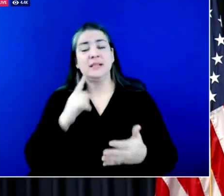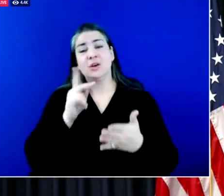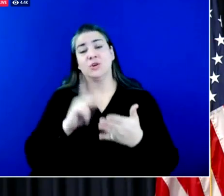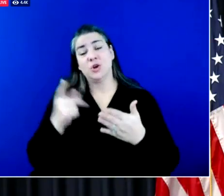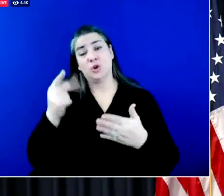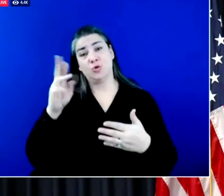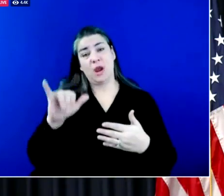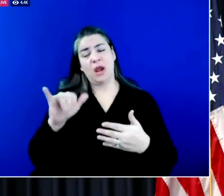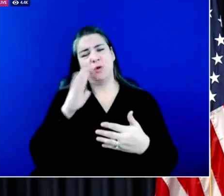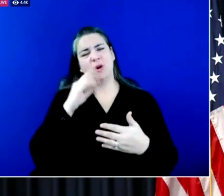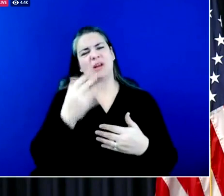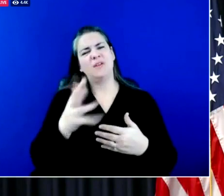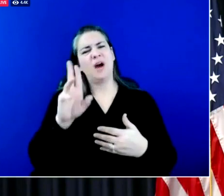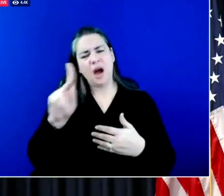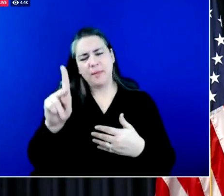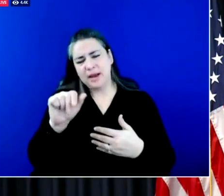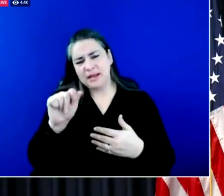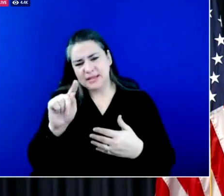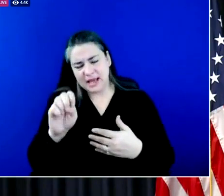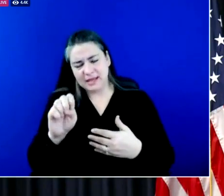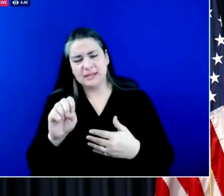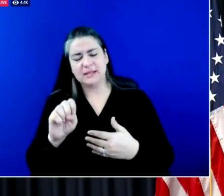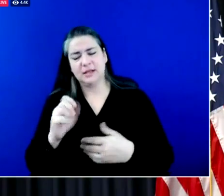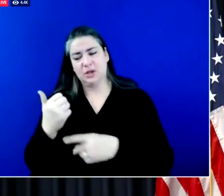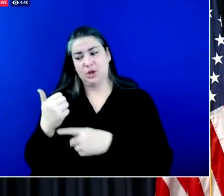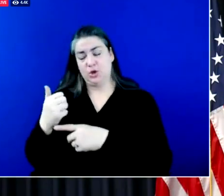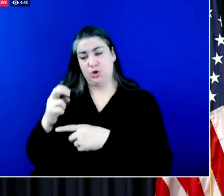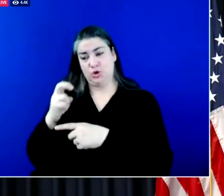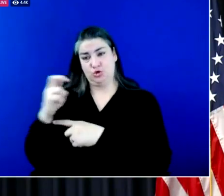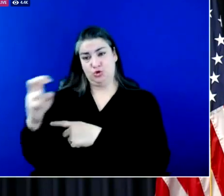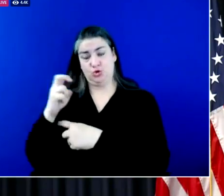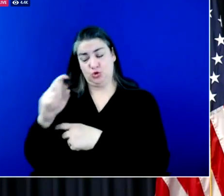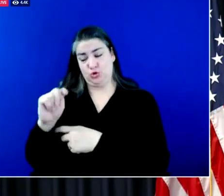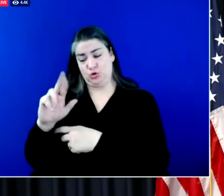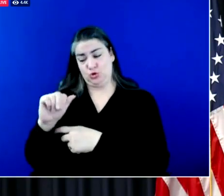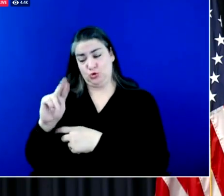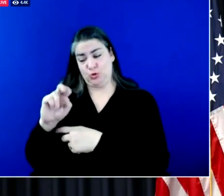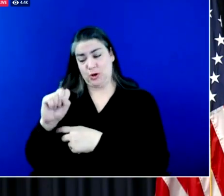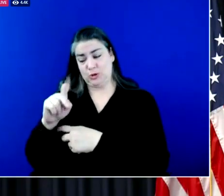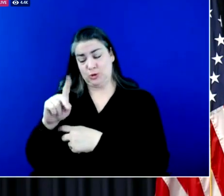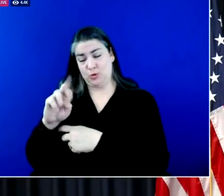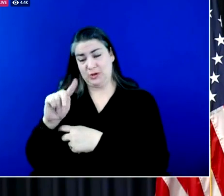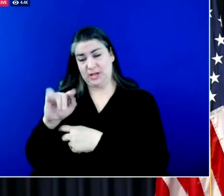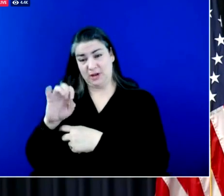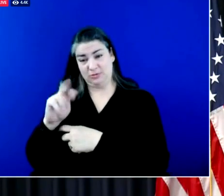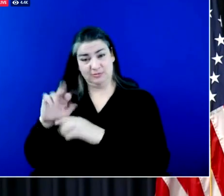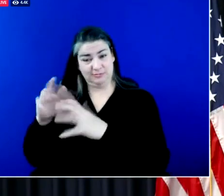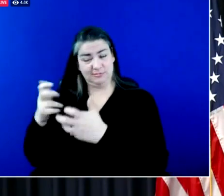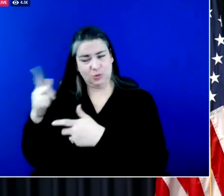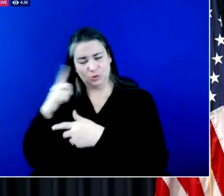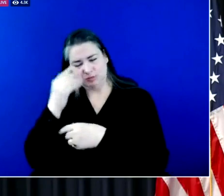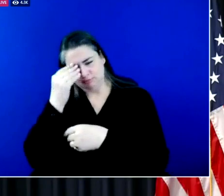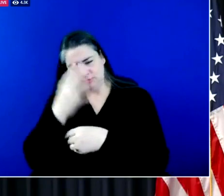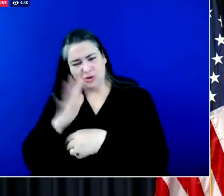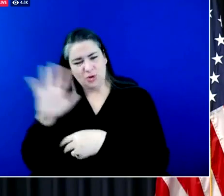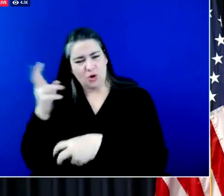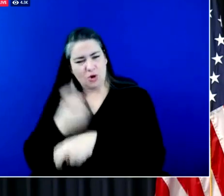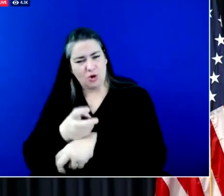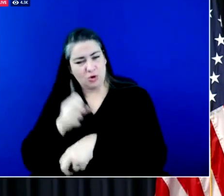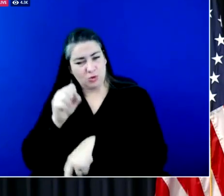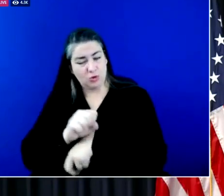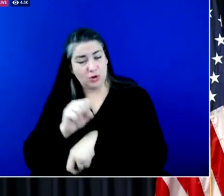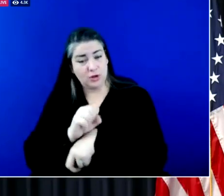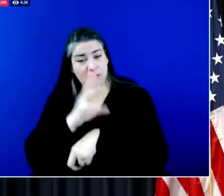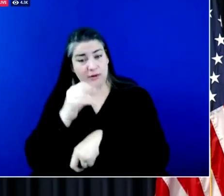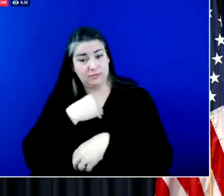an update on the work of our transportation crews. We thank them all for their hard work. I also want to remind Kentucky ins that